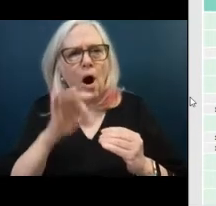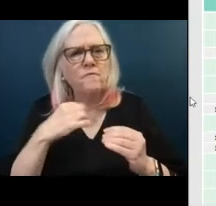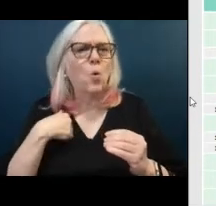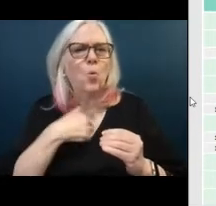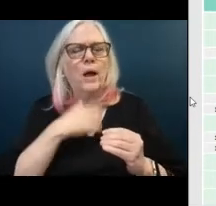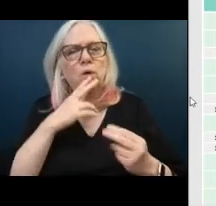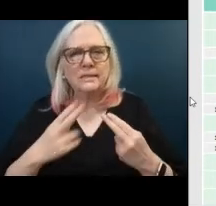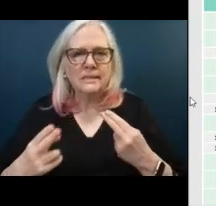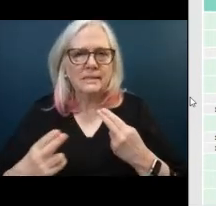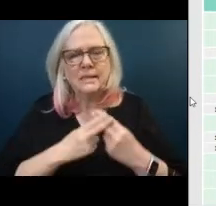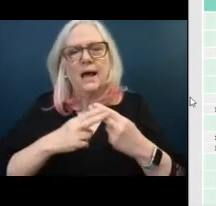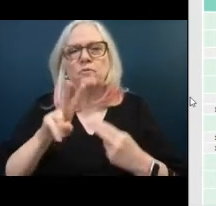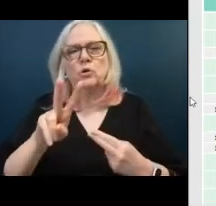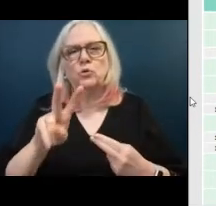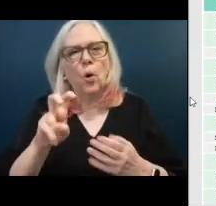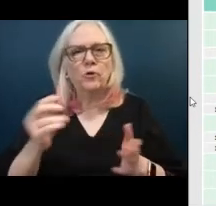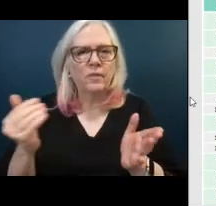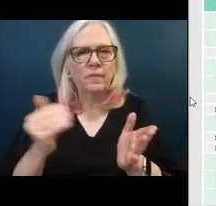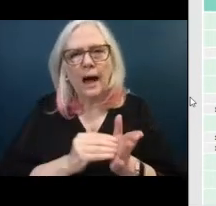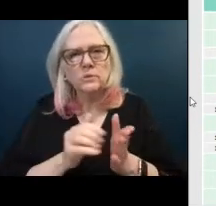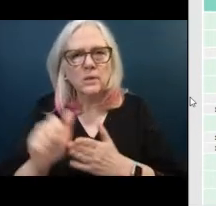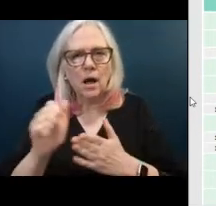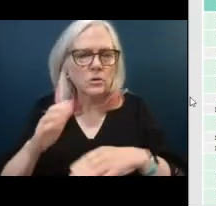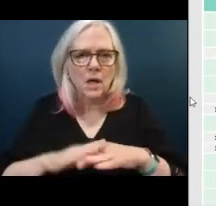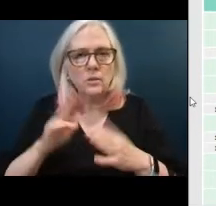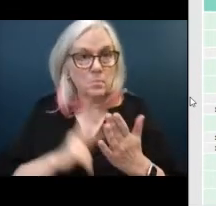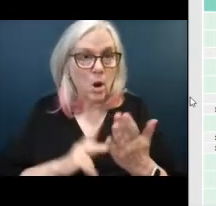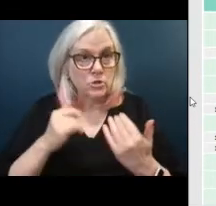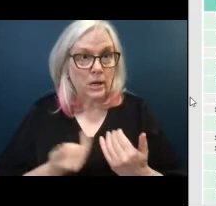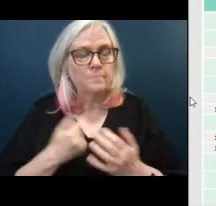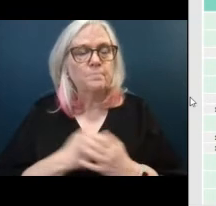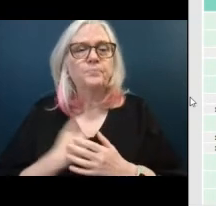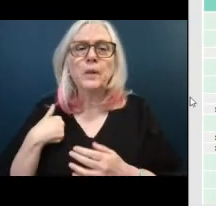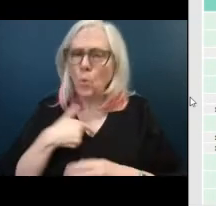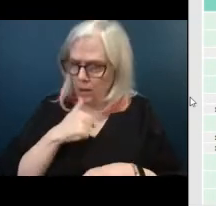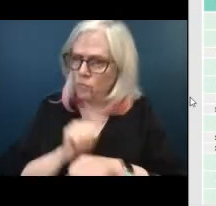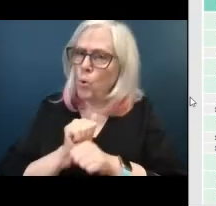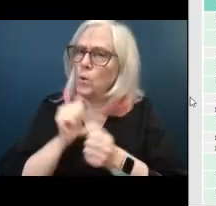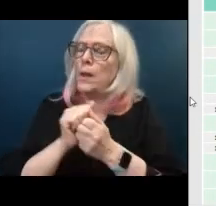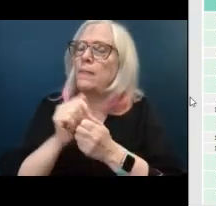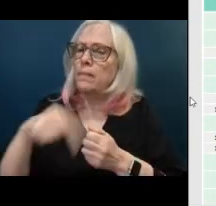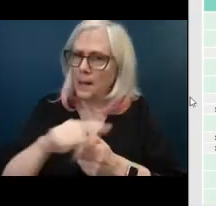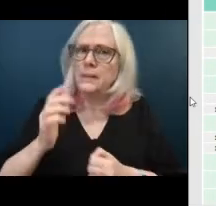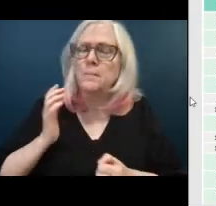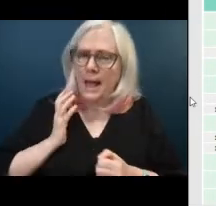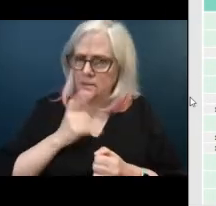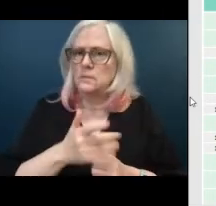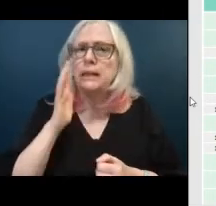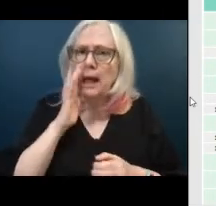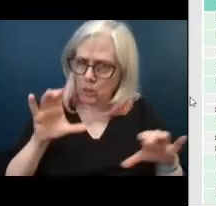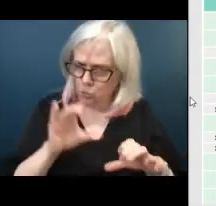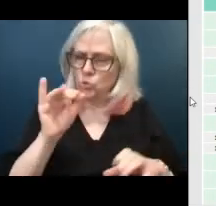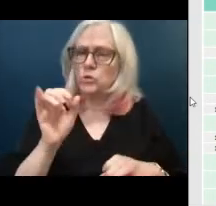save two hundred thousand dollars on this project we have worked with them in the past and they will they will do the job